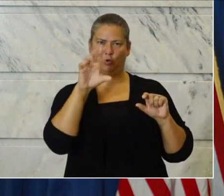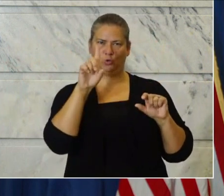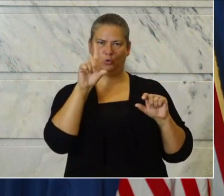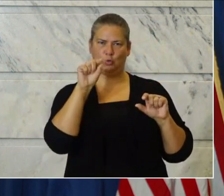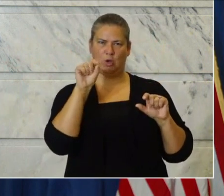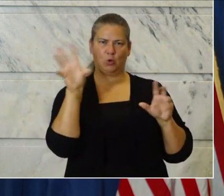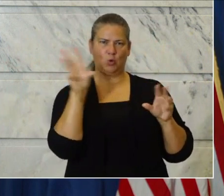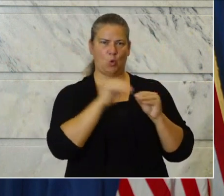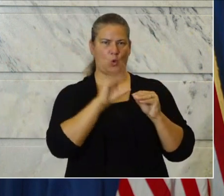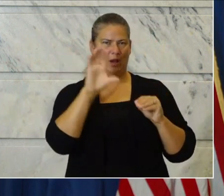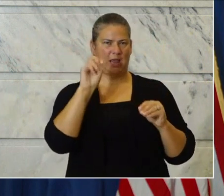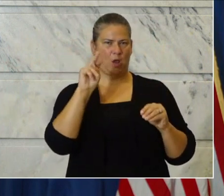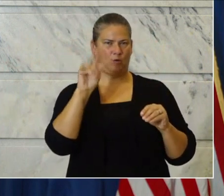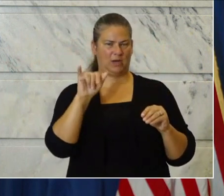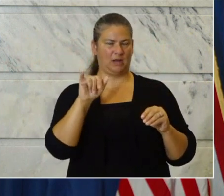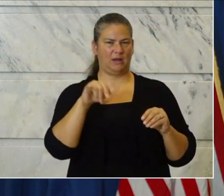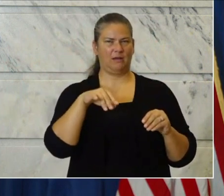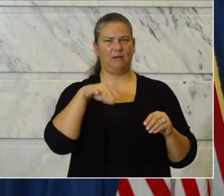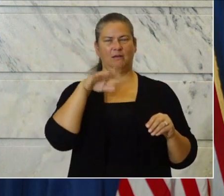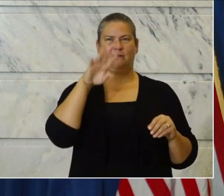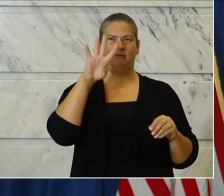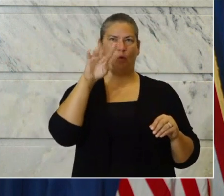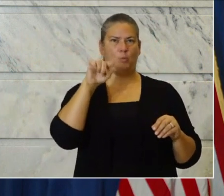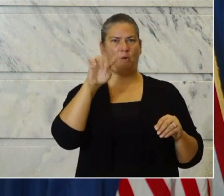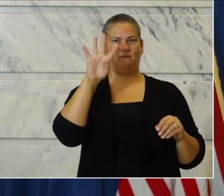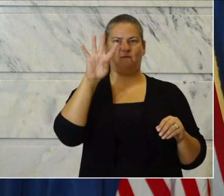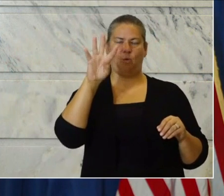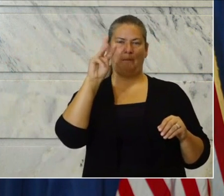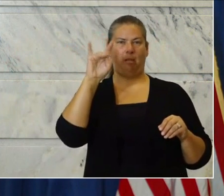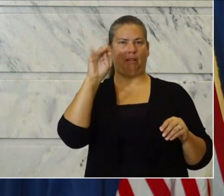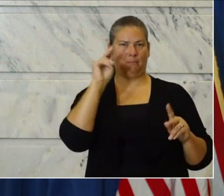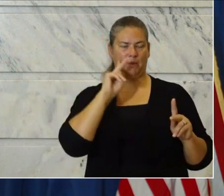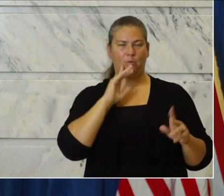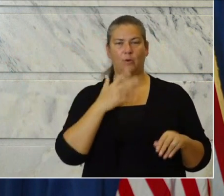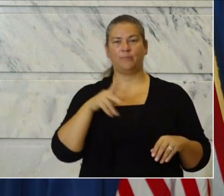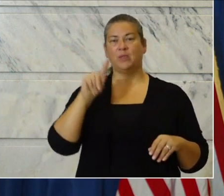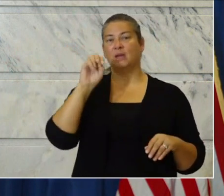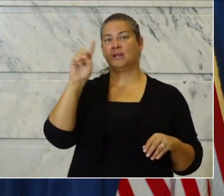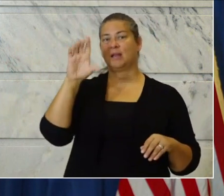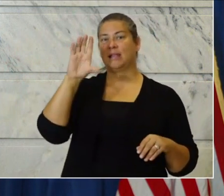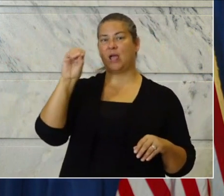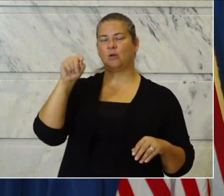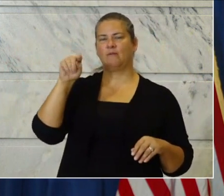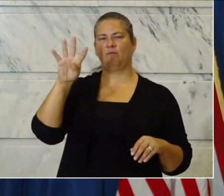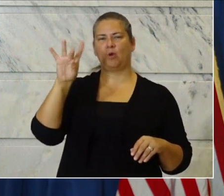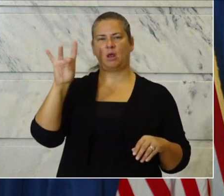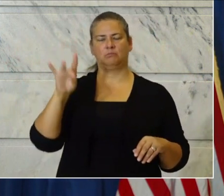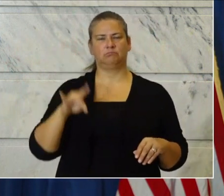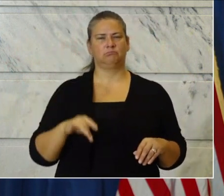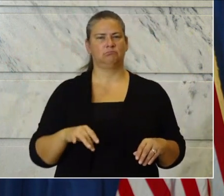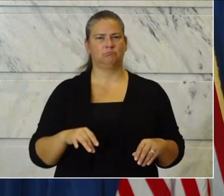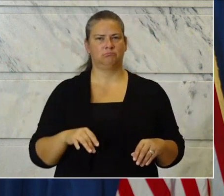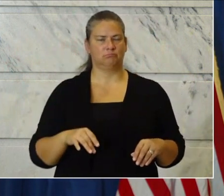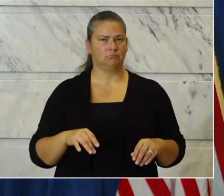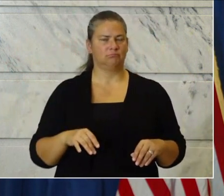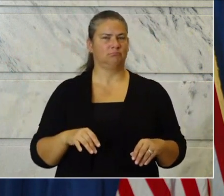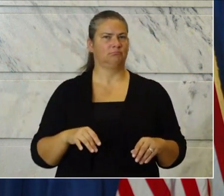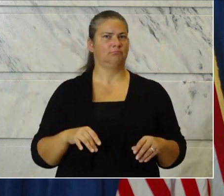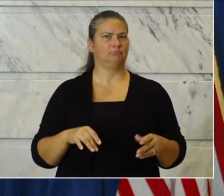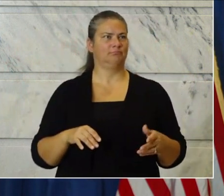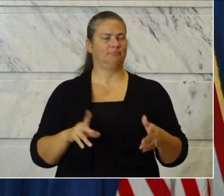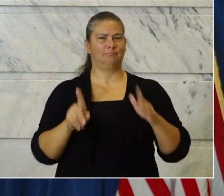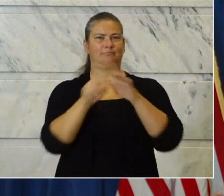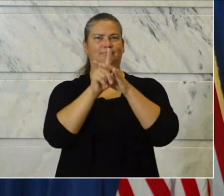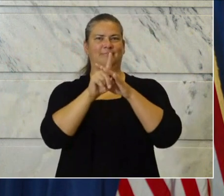4.4-plus million people. Todd County, 48. How quickly it can